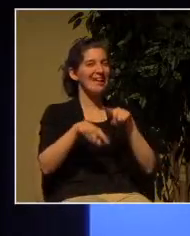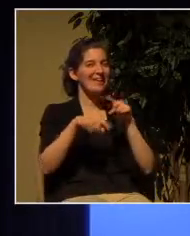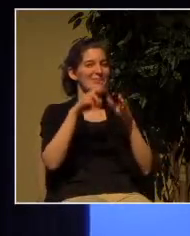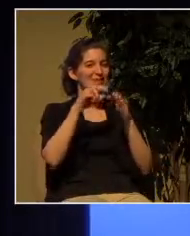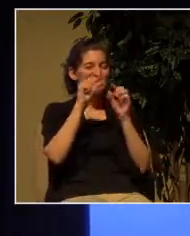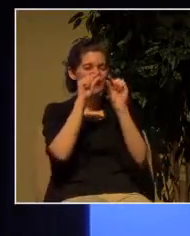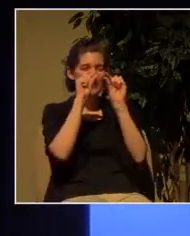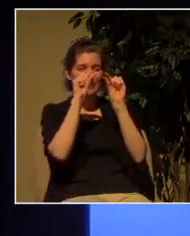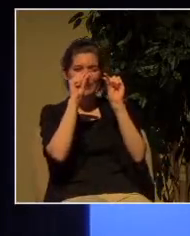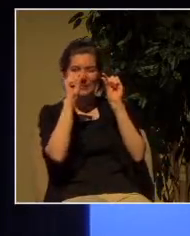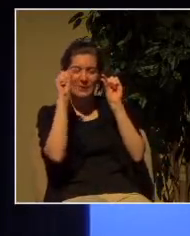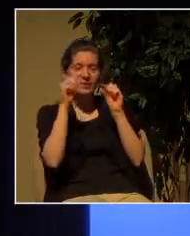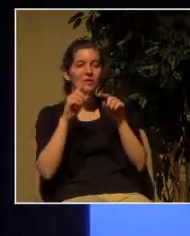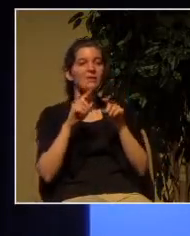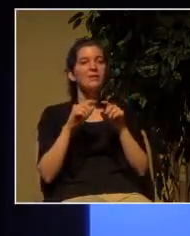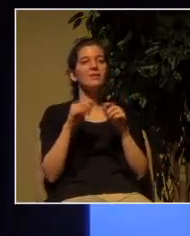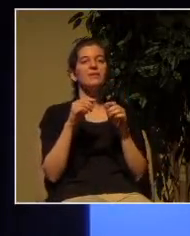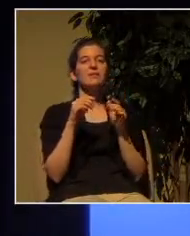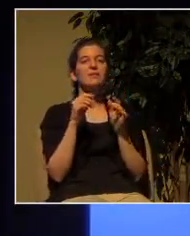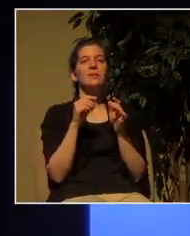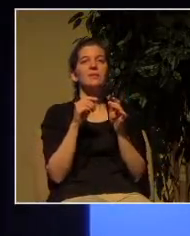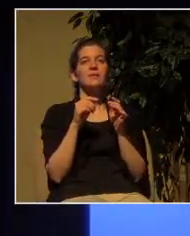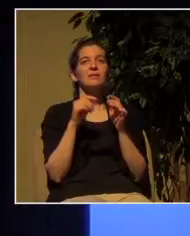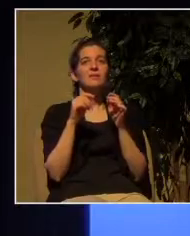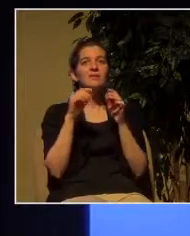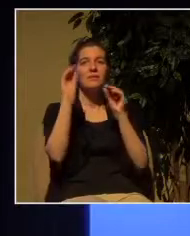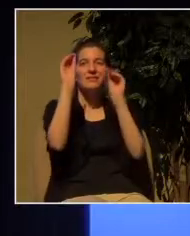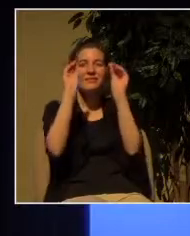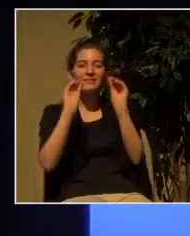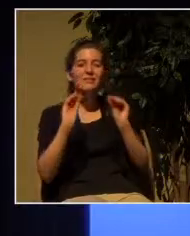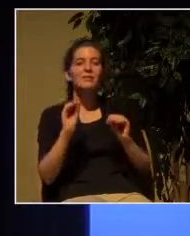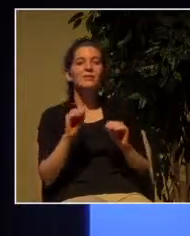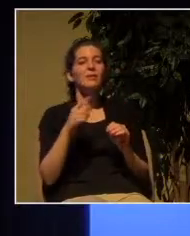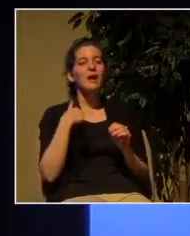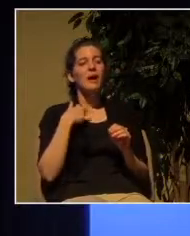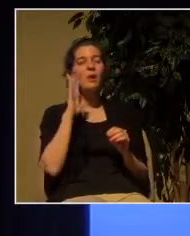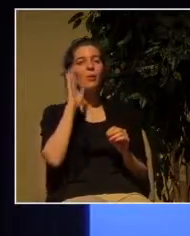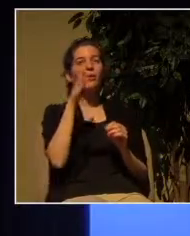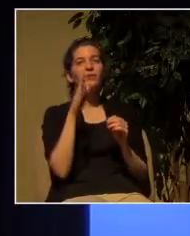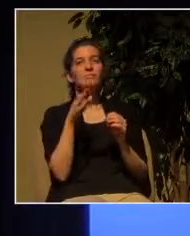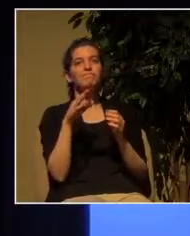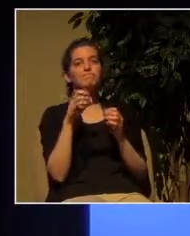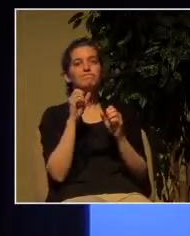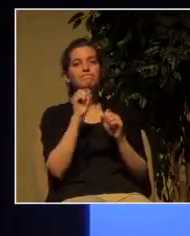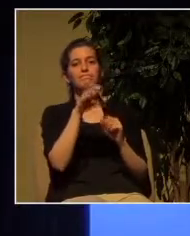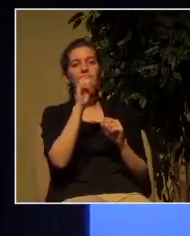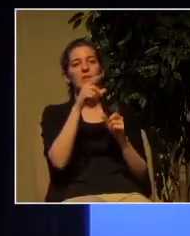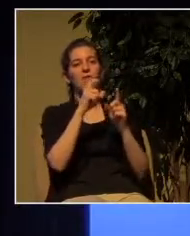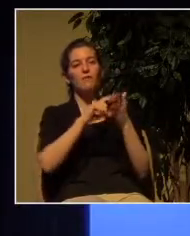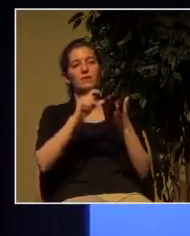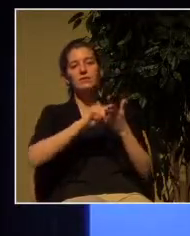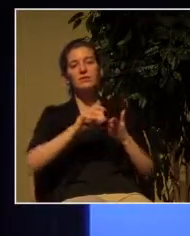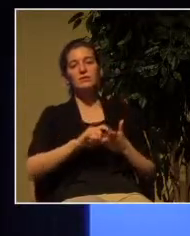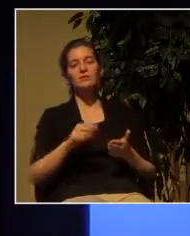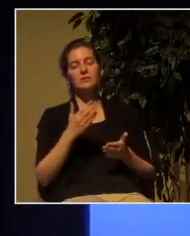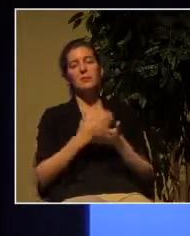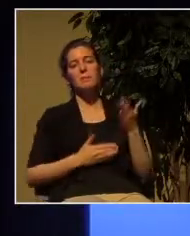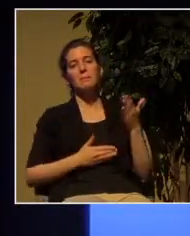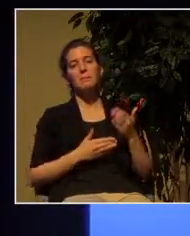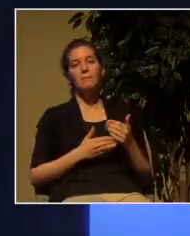print that is associated with this but let me read you some of the verses because it will give you a handle